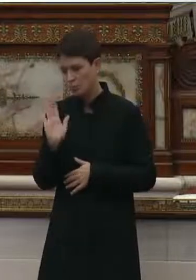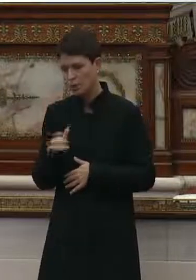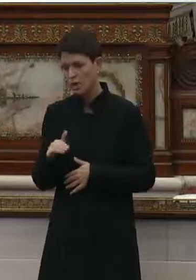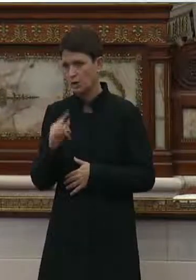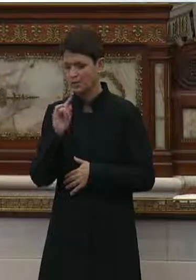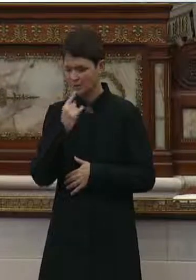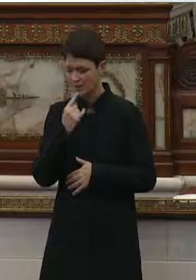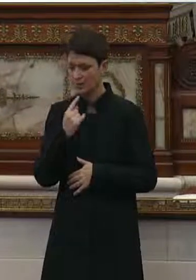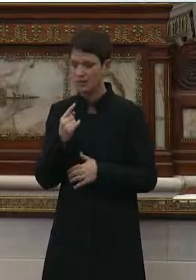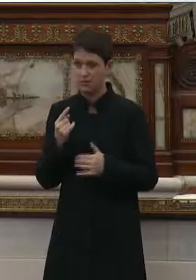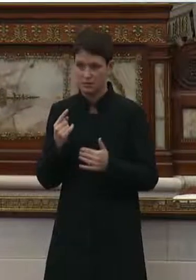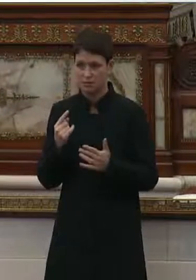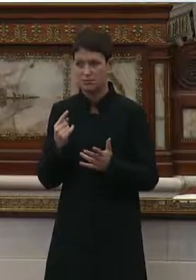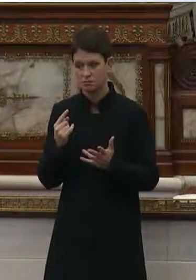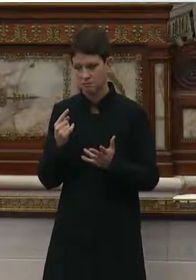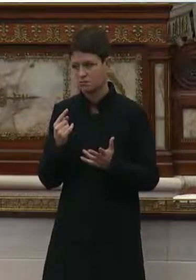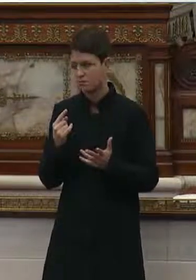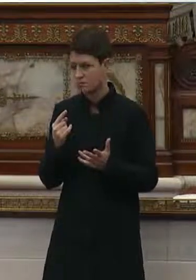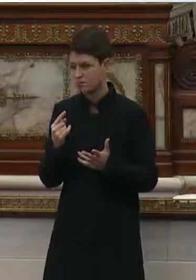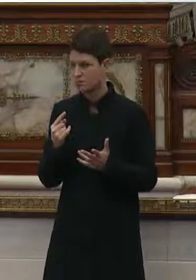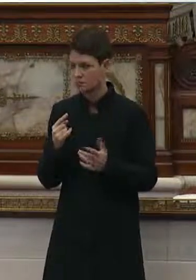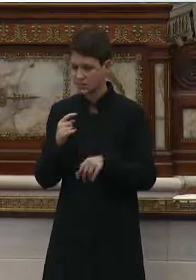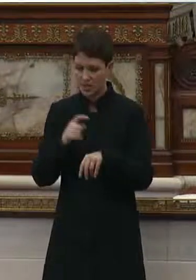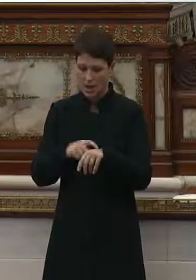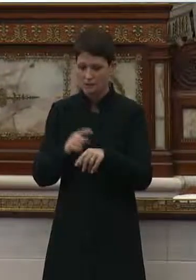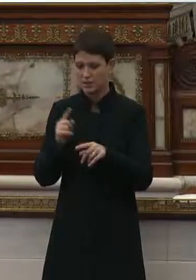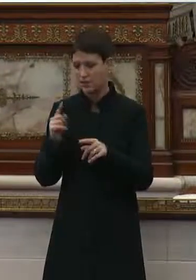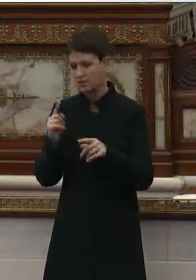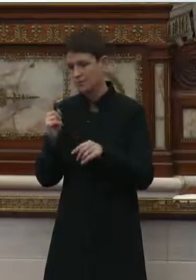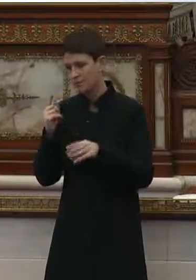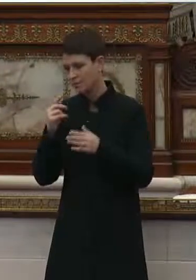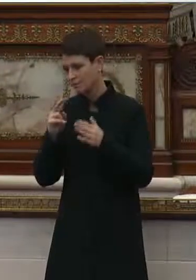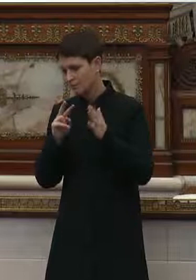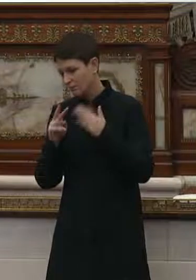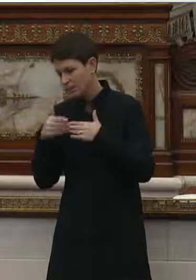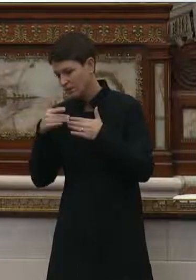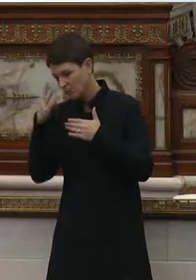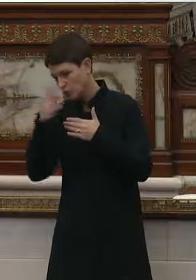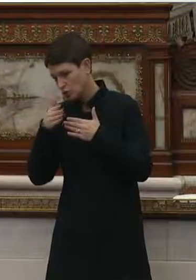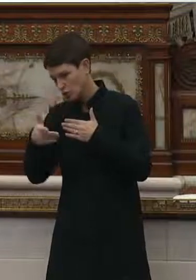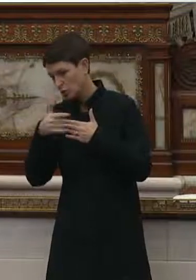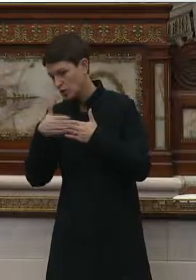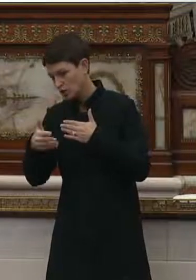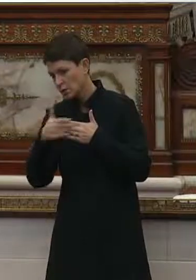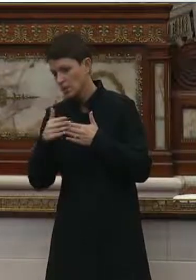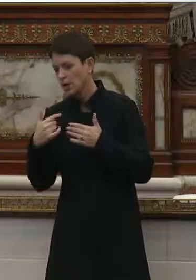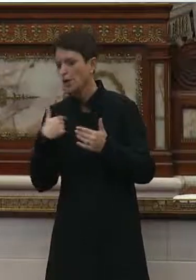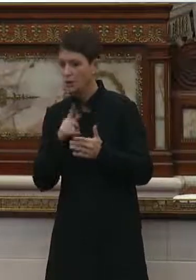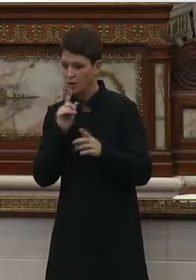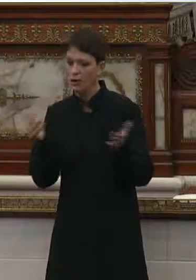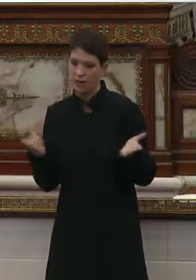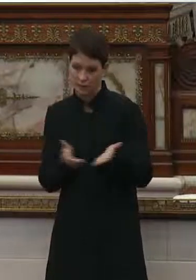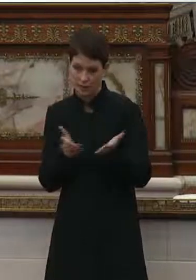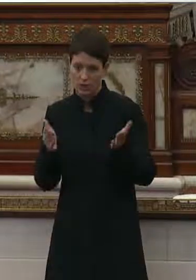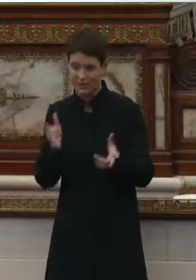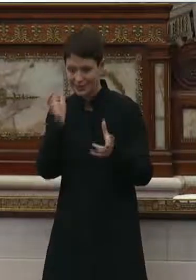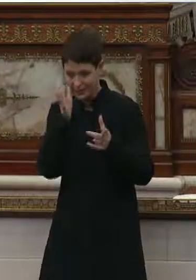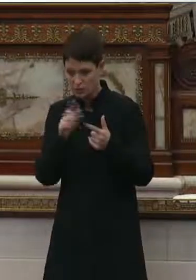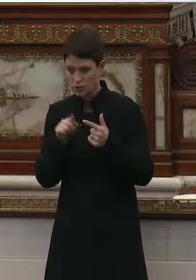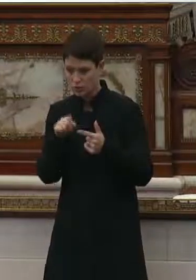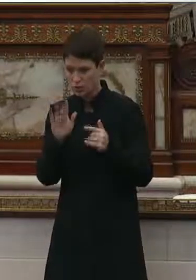serious times in the days and weeks ahead. And we want you to know that we are going to be here listening all the way.